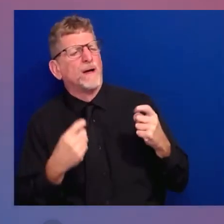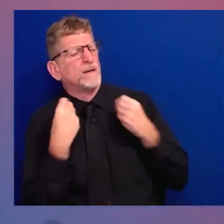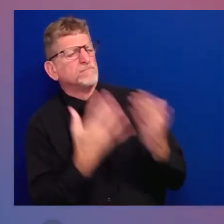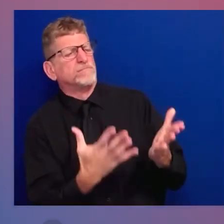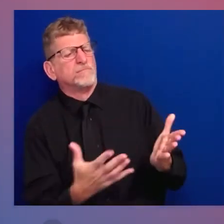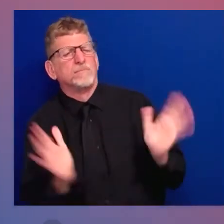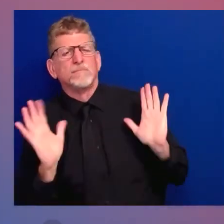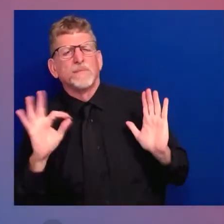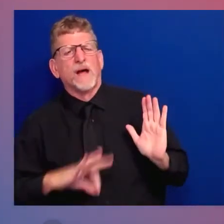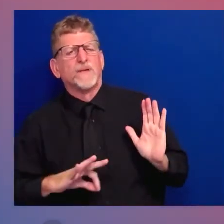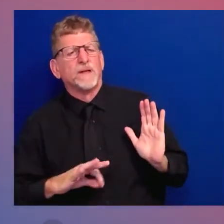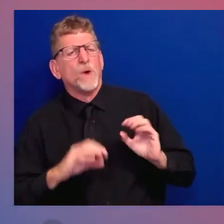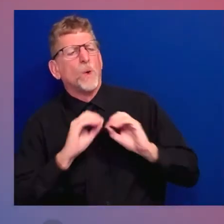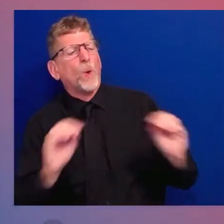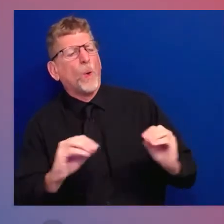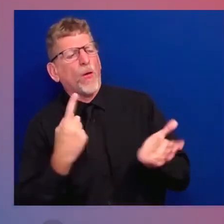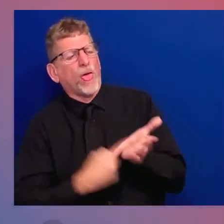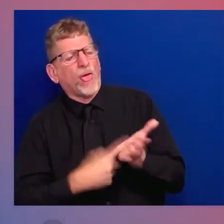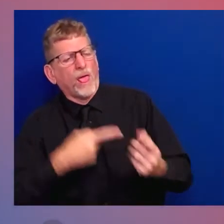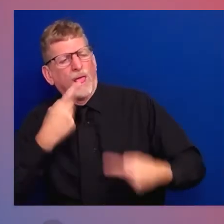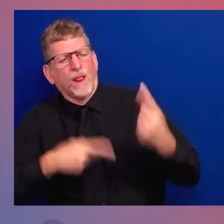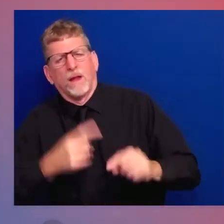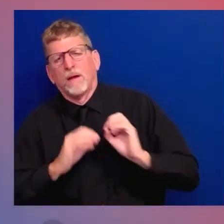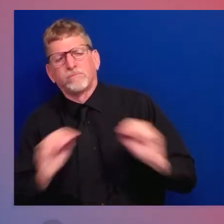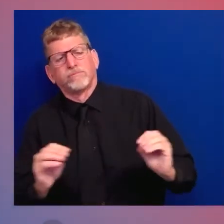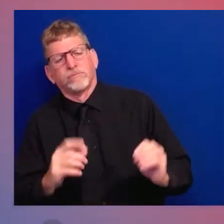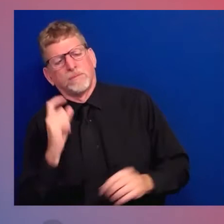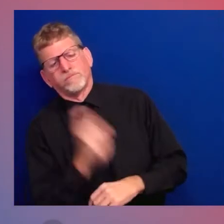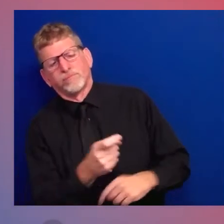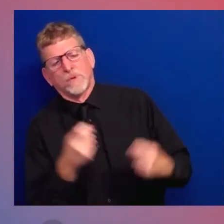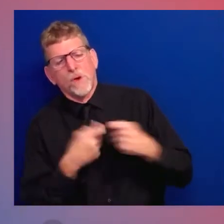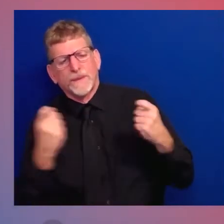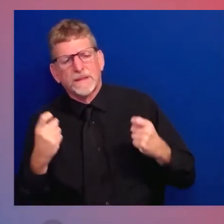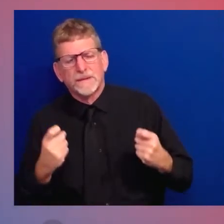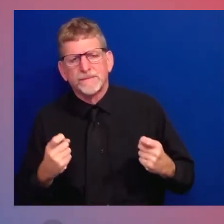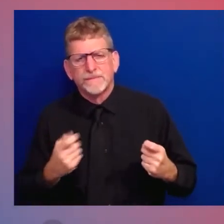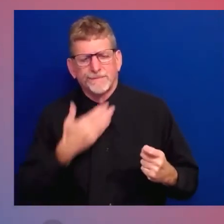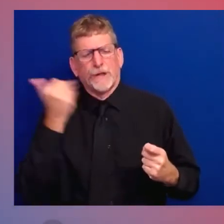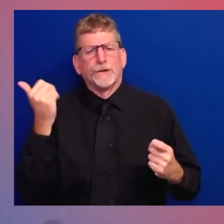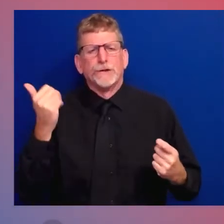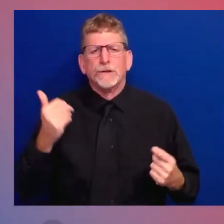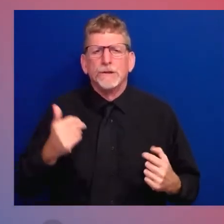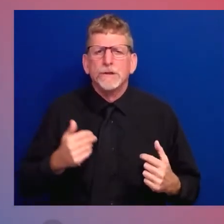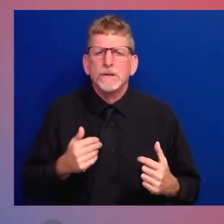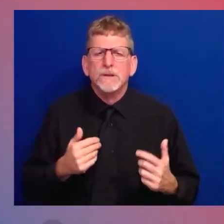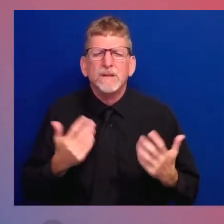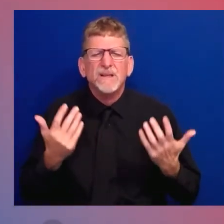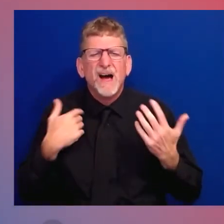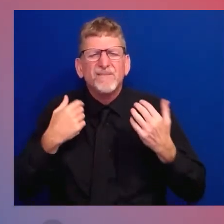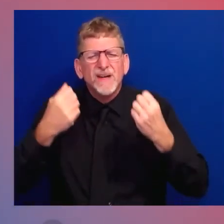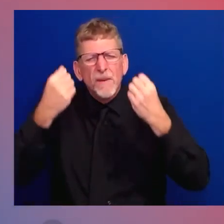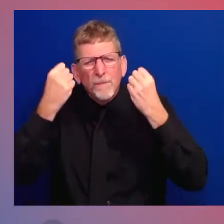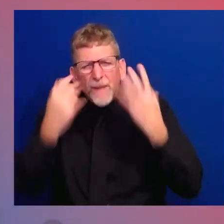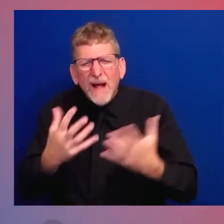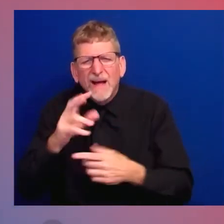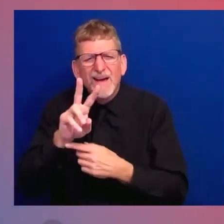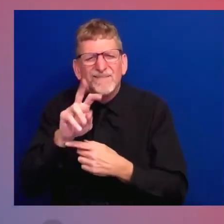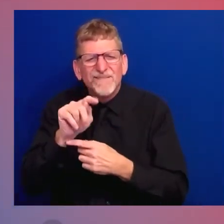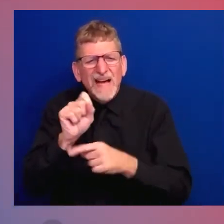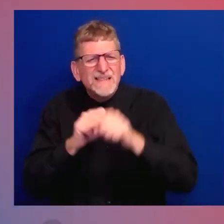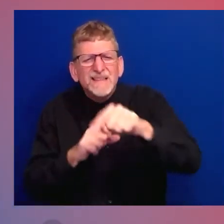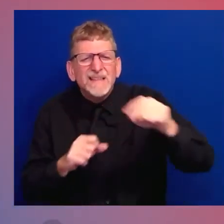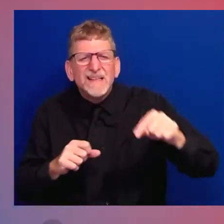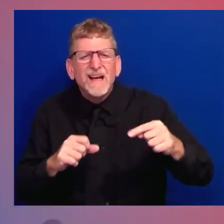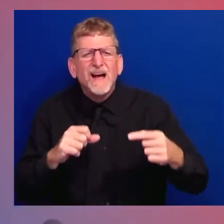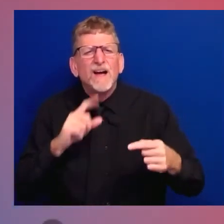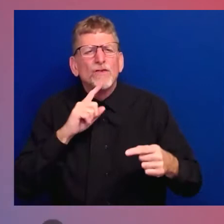happening to those too many Vietnam veterans living in a lurch, unable to access the care they needed. It was only in the